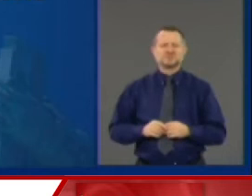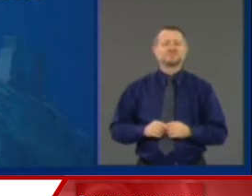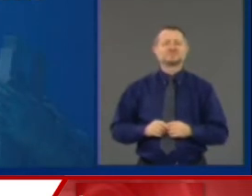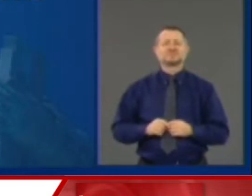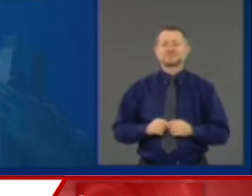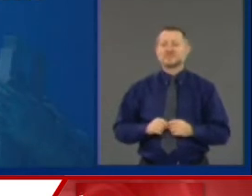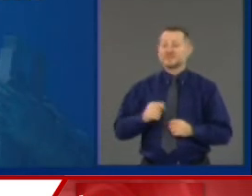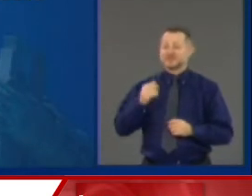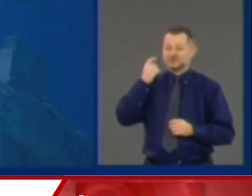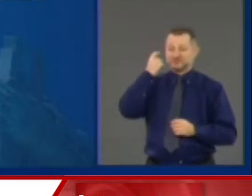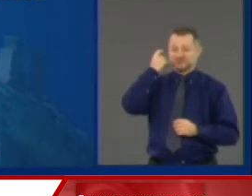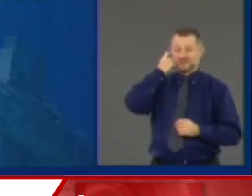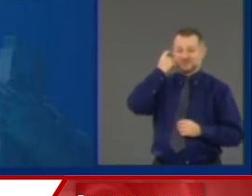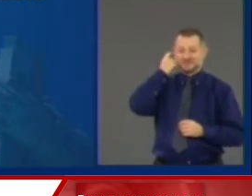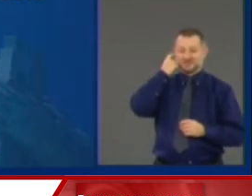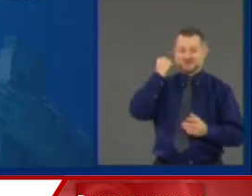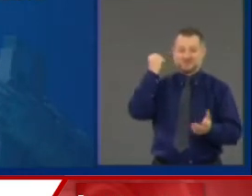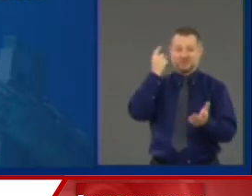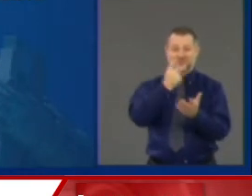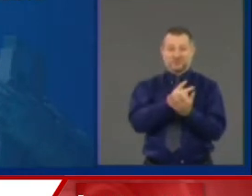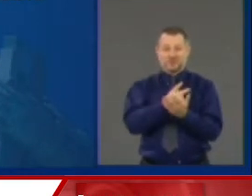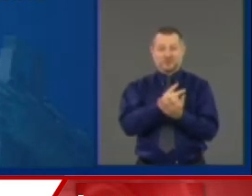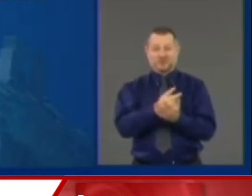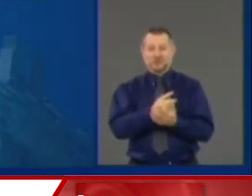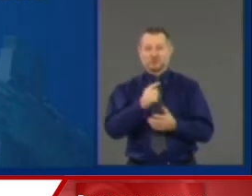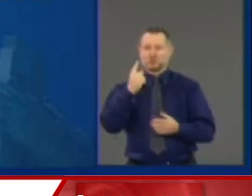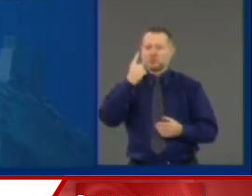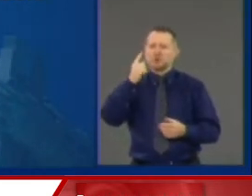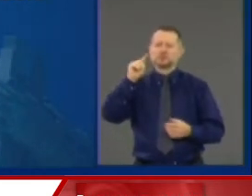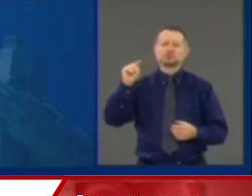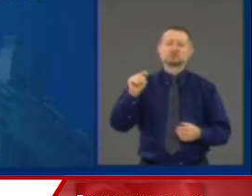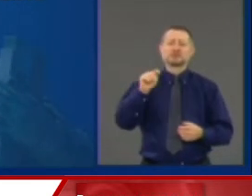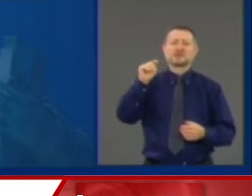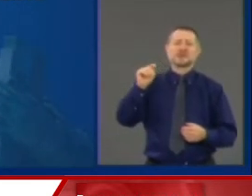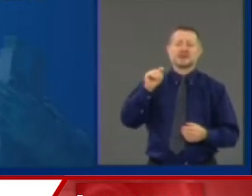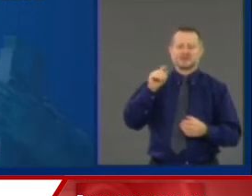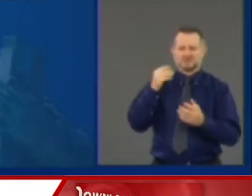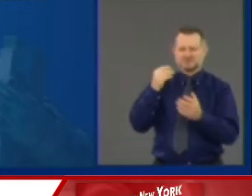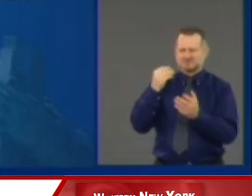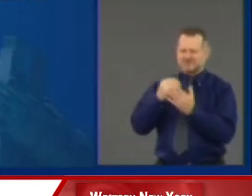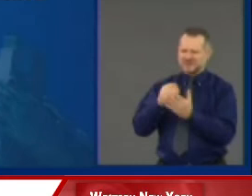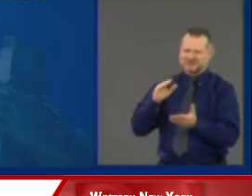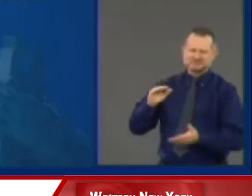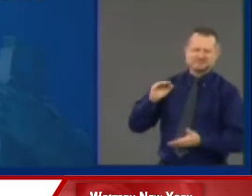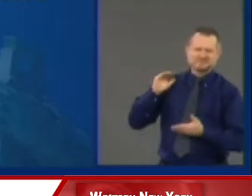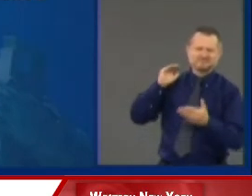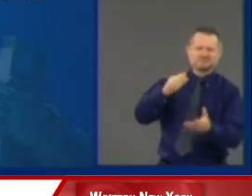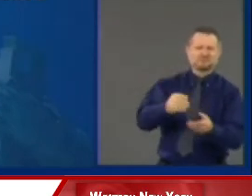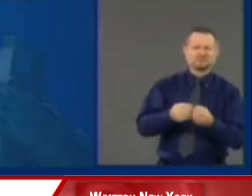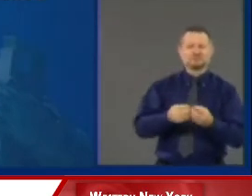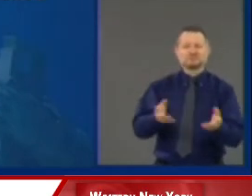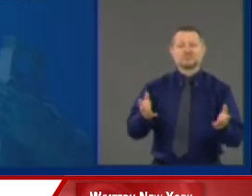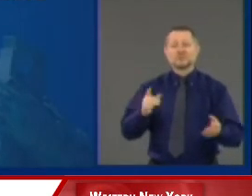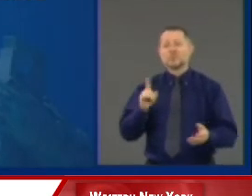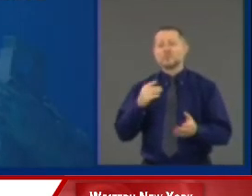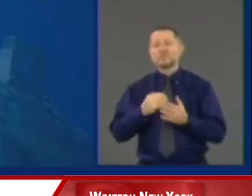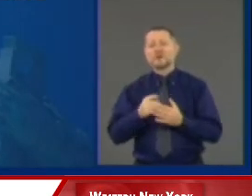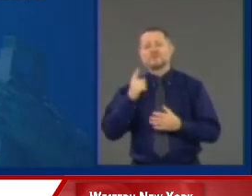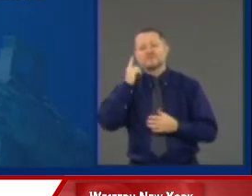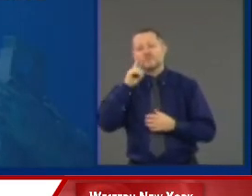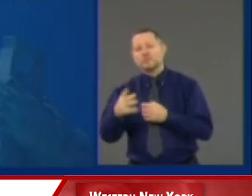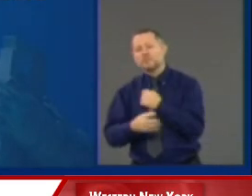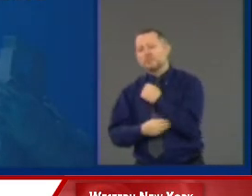dollars to handle the COVID virus. But you can't find funding to help children who live in poverty?